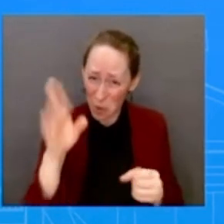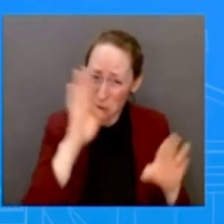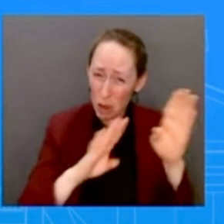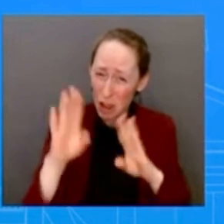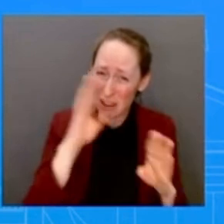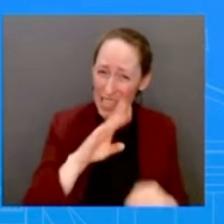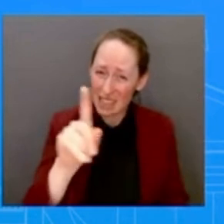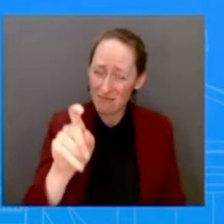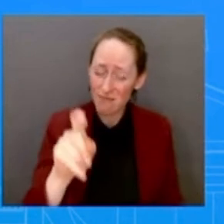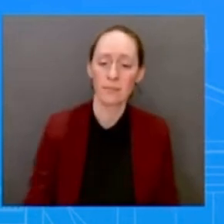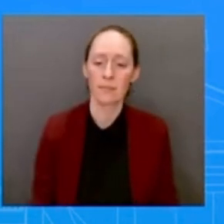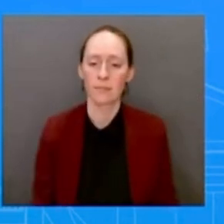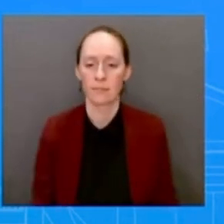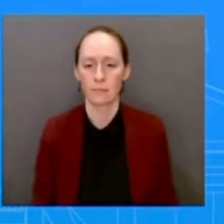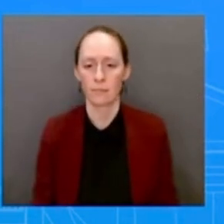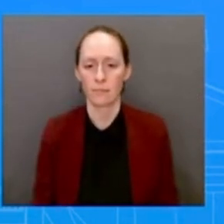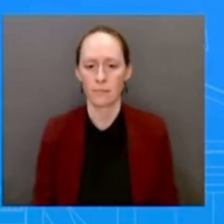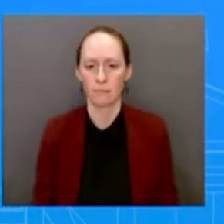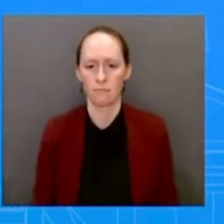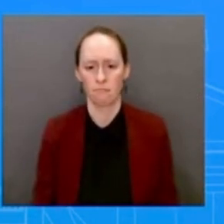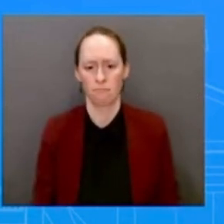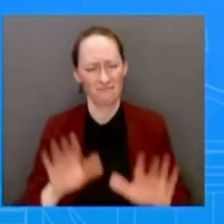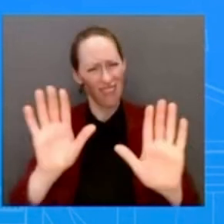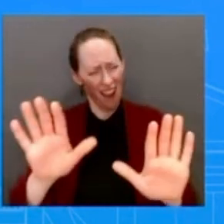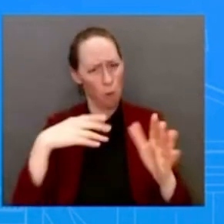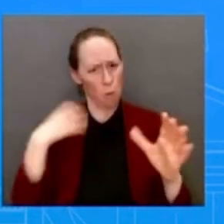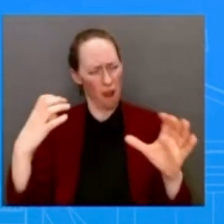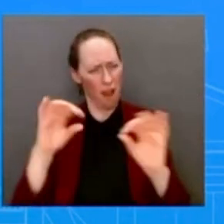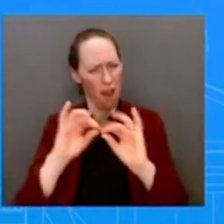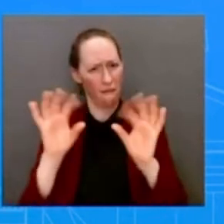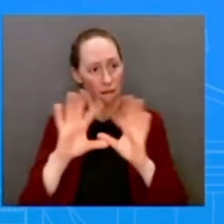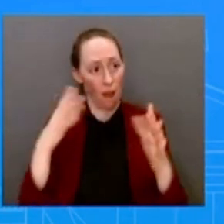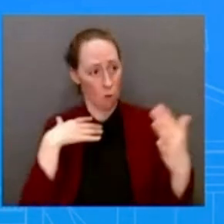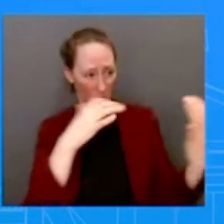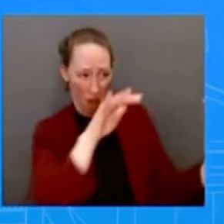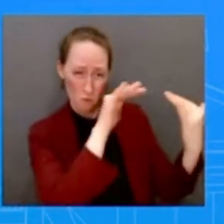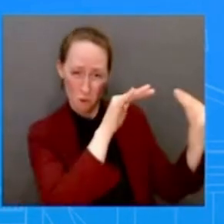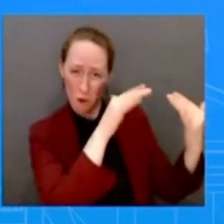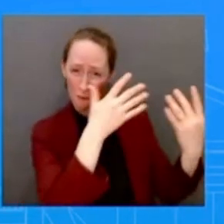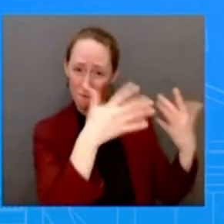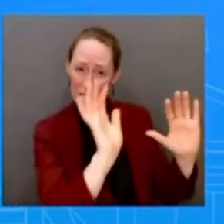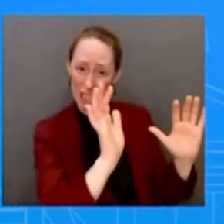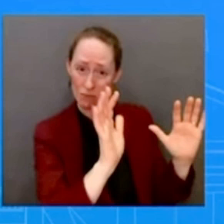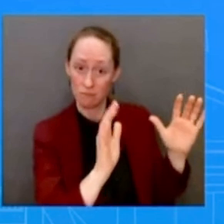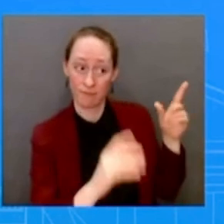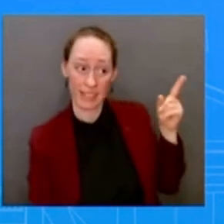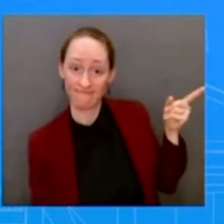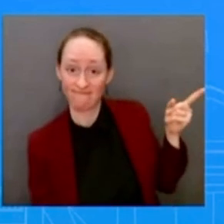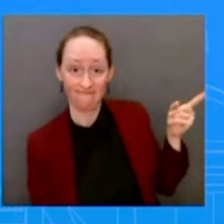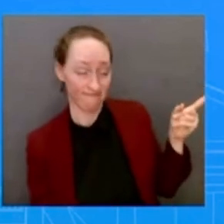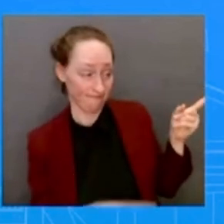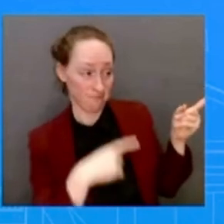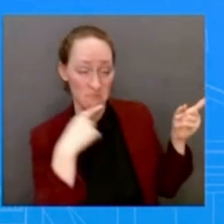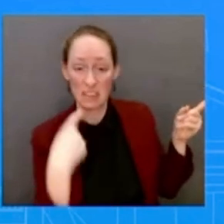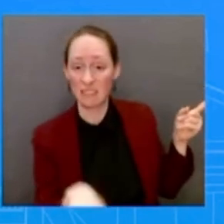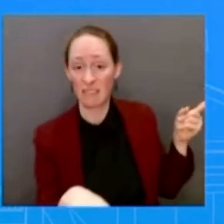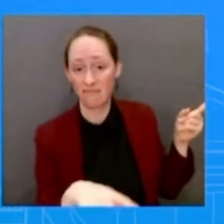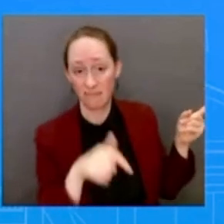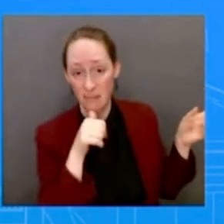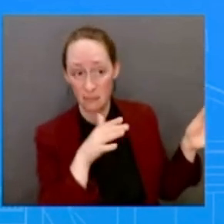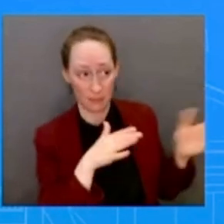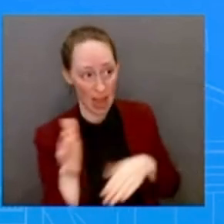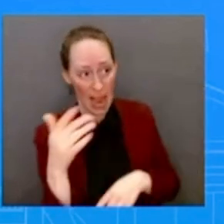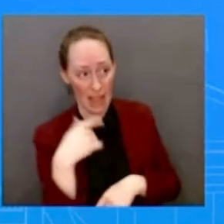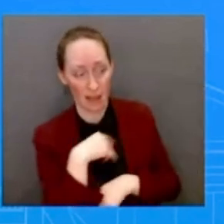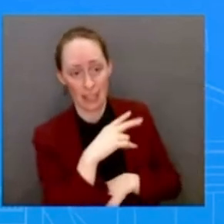to end. But it doesn't look like Russia is going to do that, right? And it is up to – they could. They could end this war today, but they're